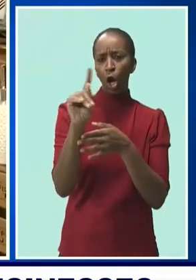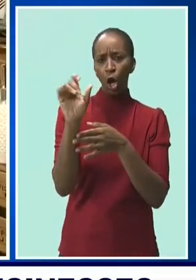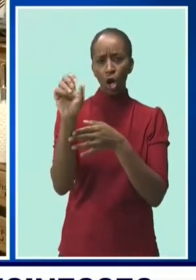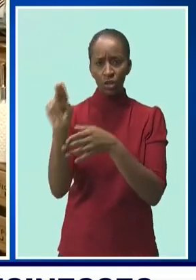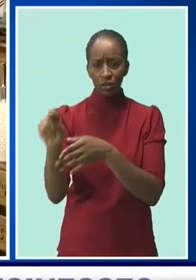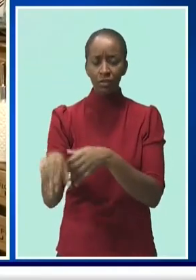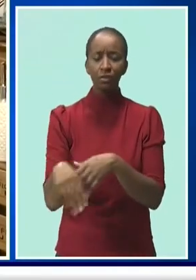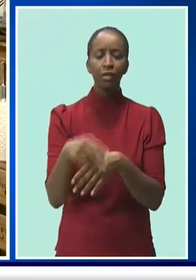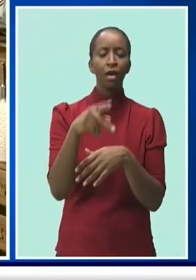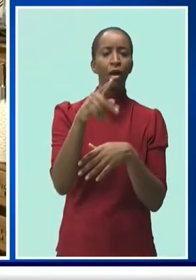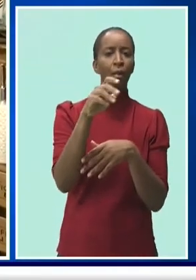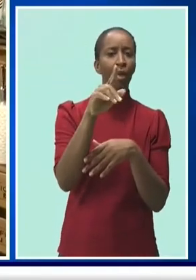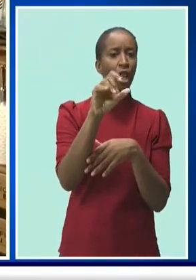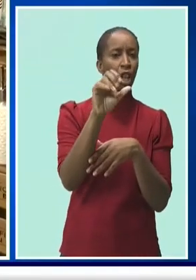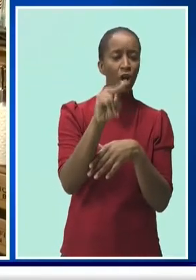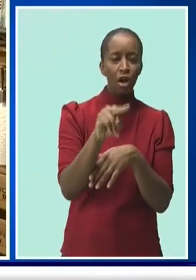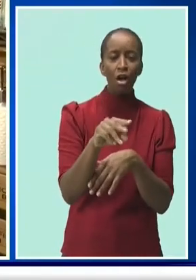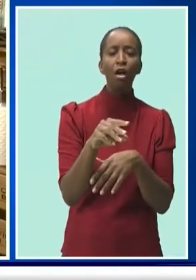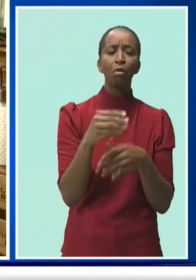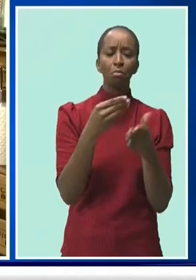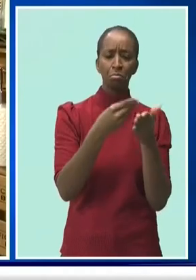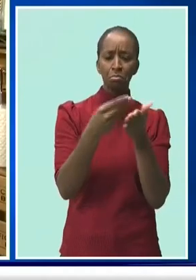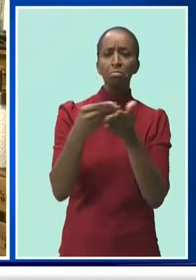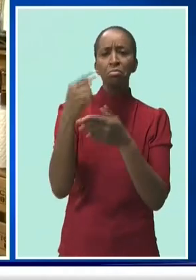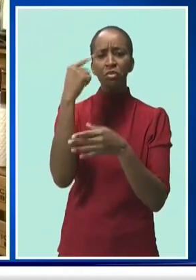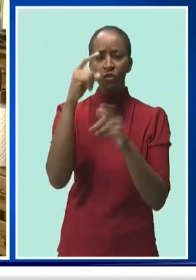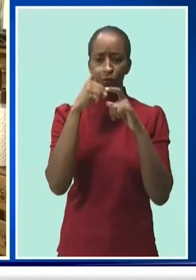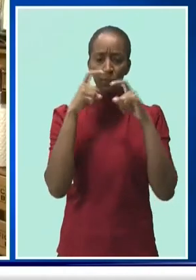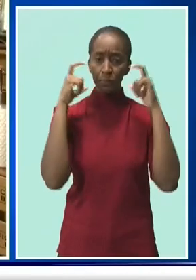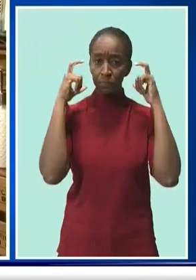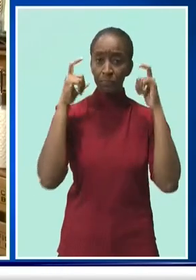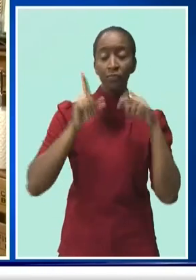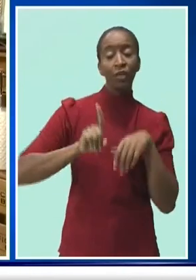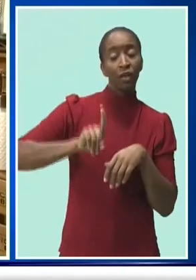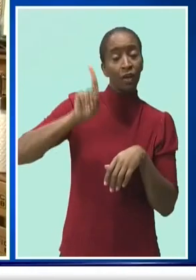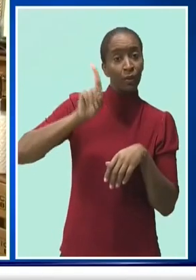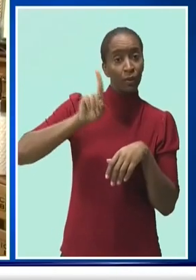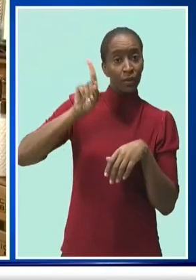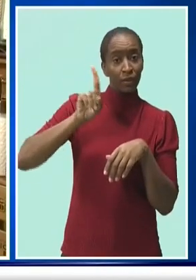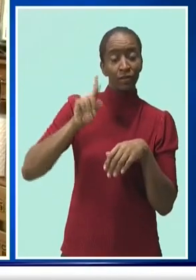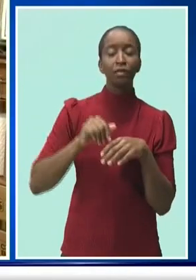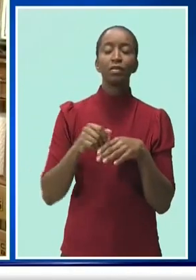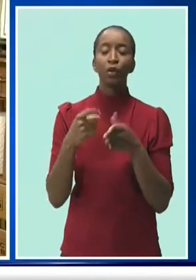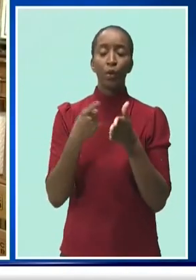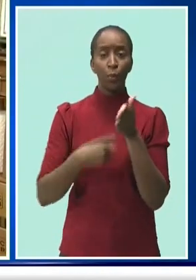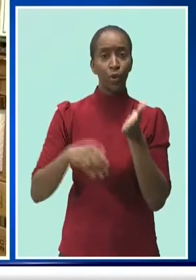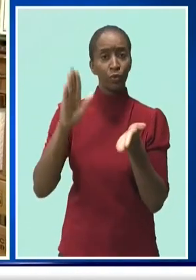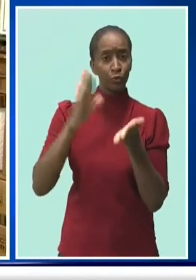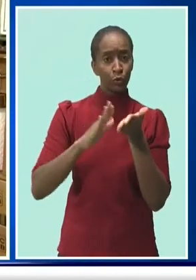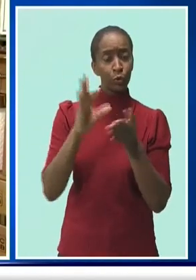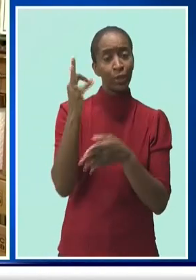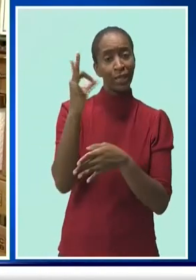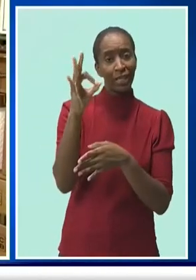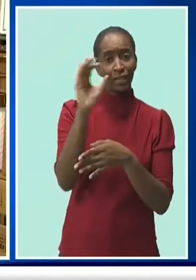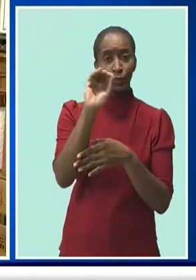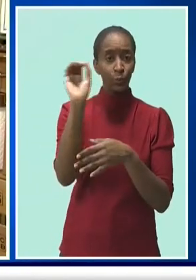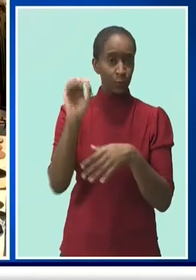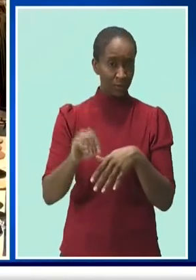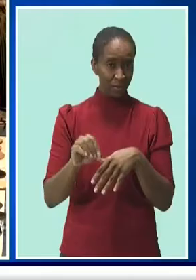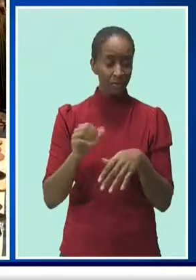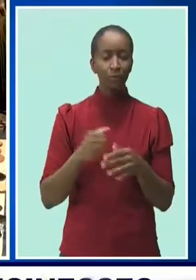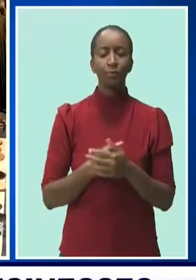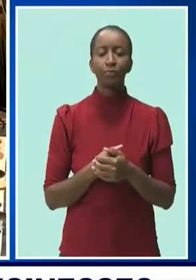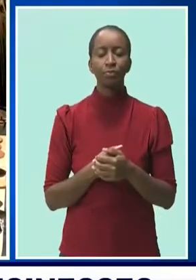Upstairs only, you're getting a 19% discount on the household items, so you can capitalize on that.